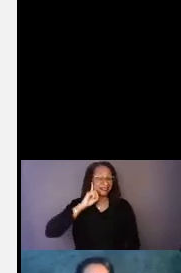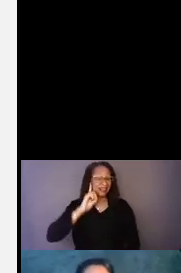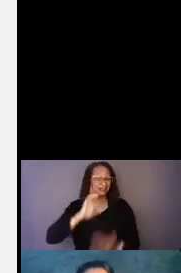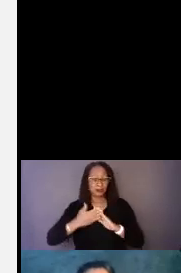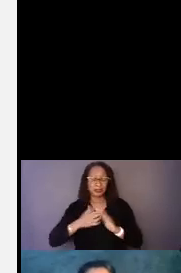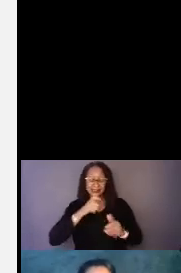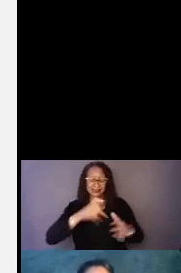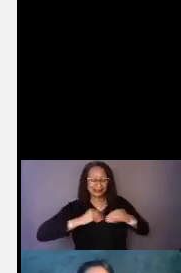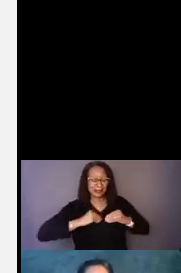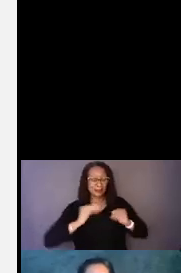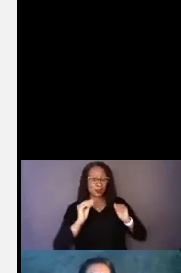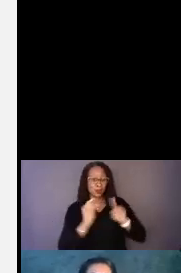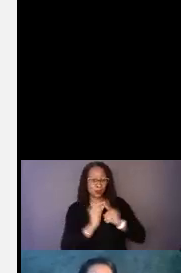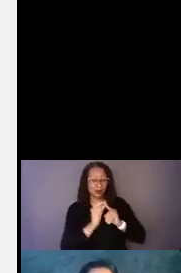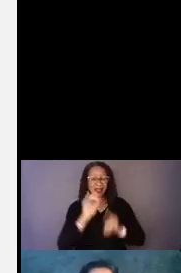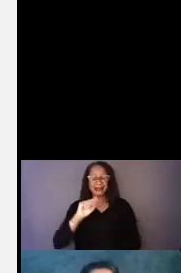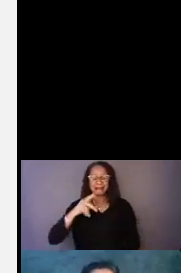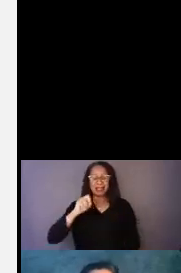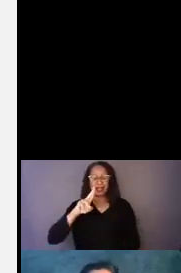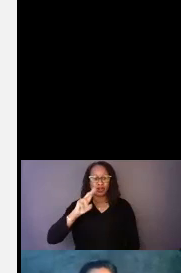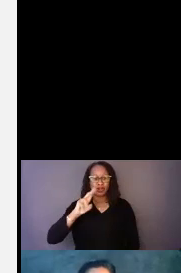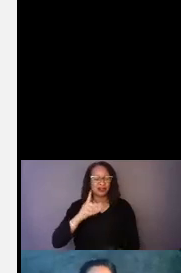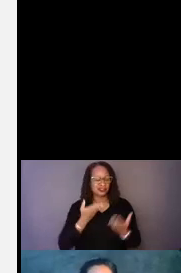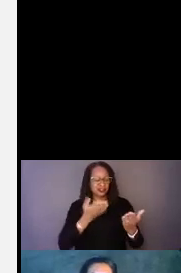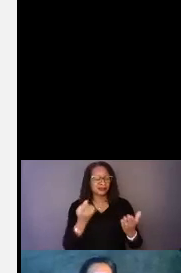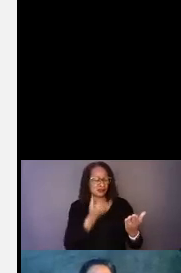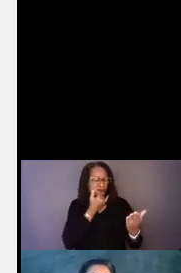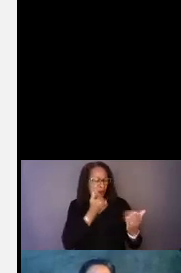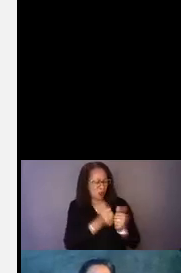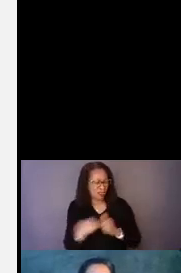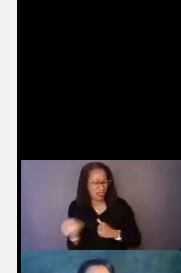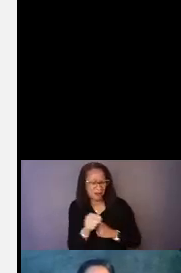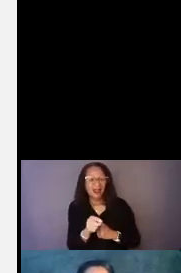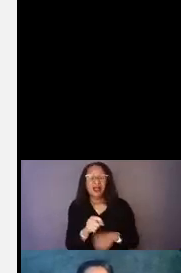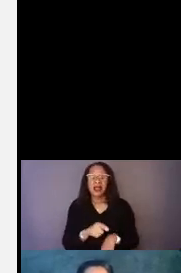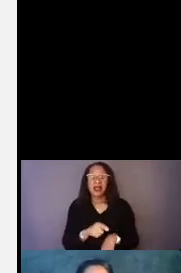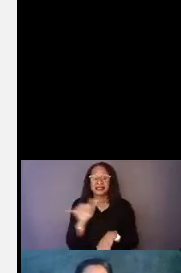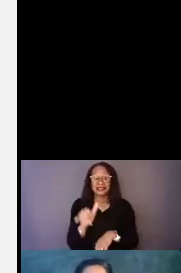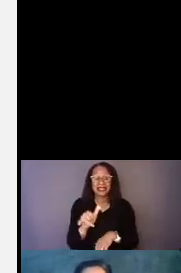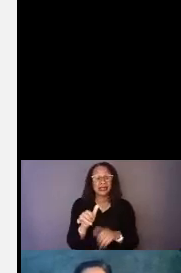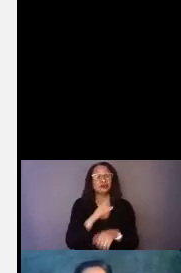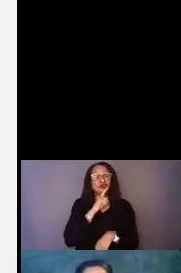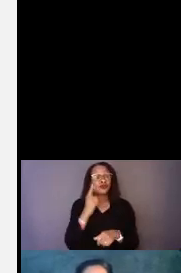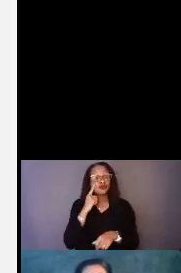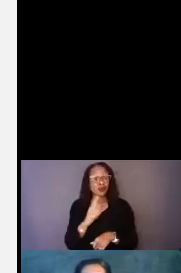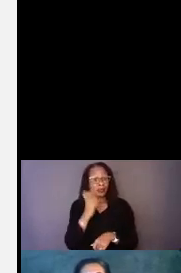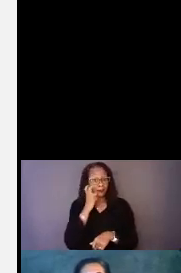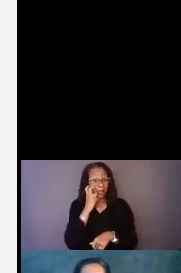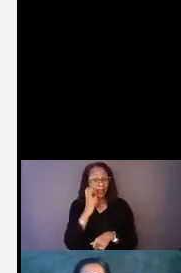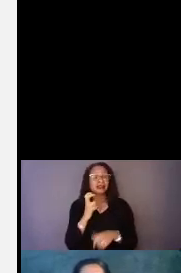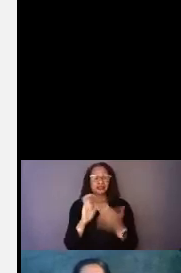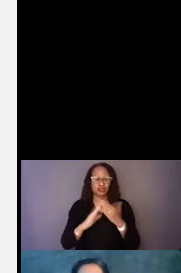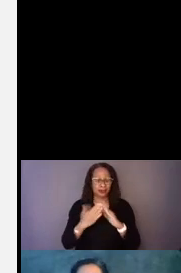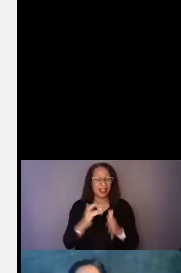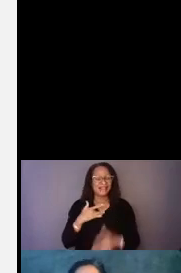impaired implies that something's wrong with them. In fact, the same is true for the blind community that feels the